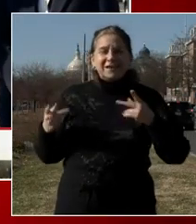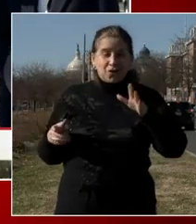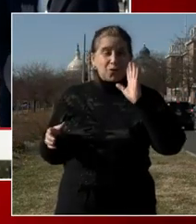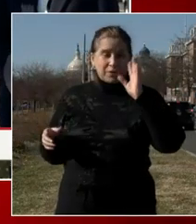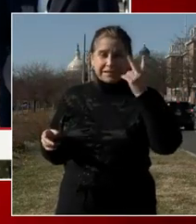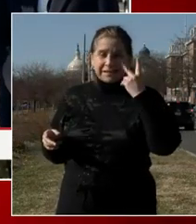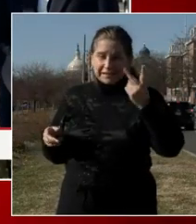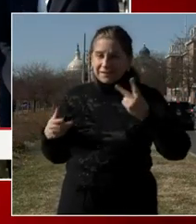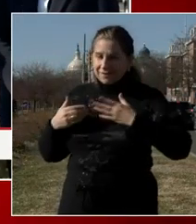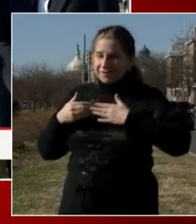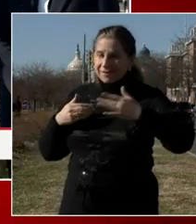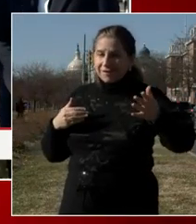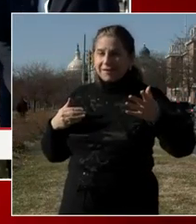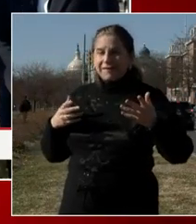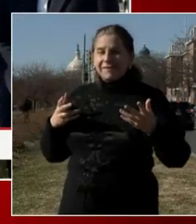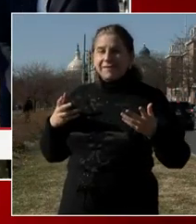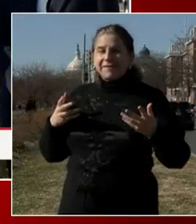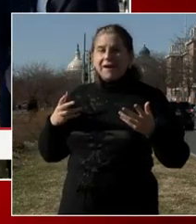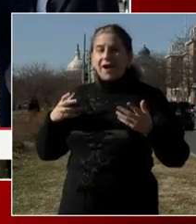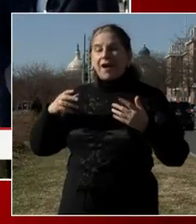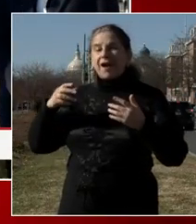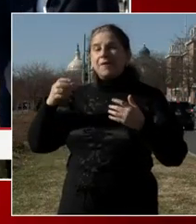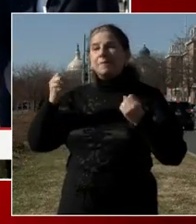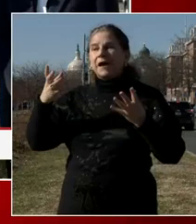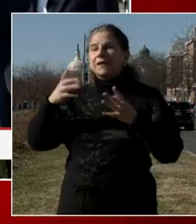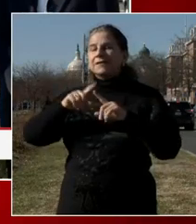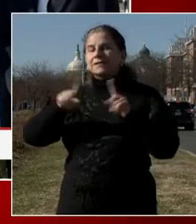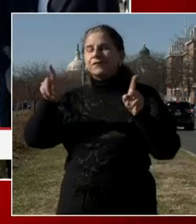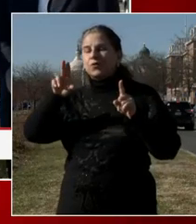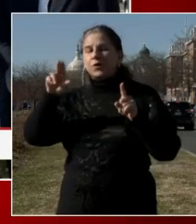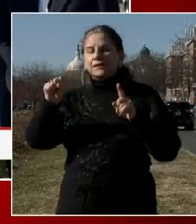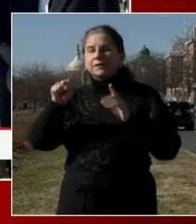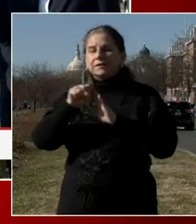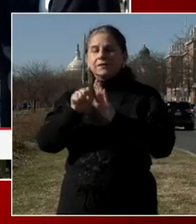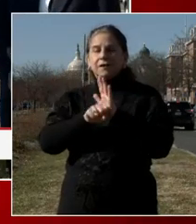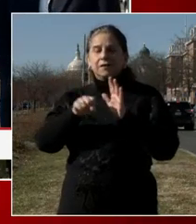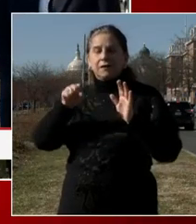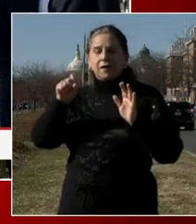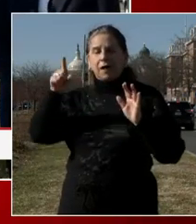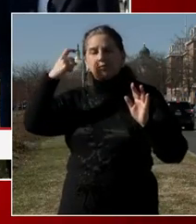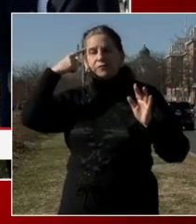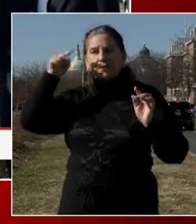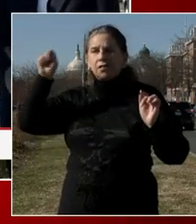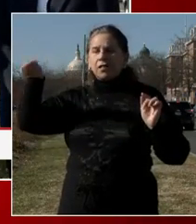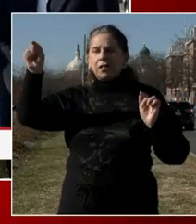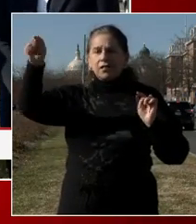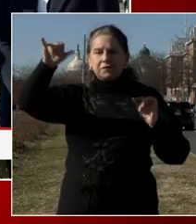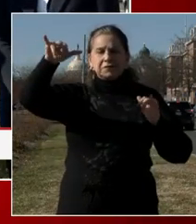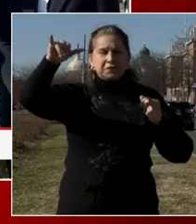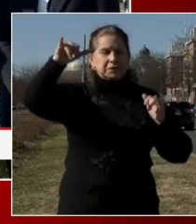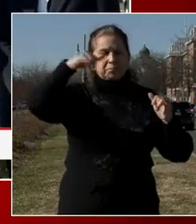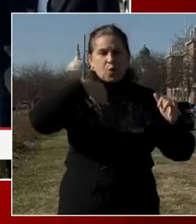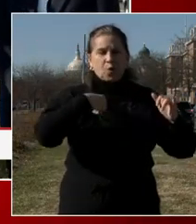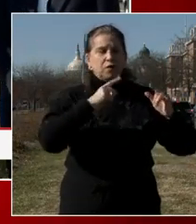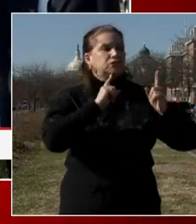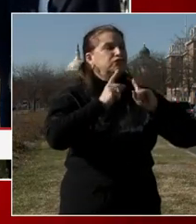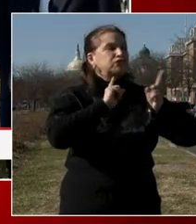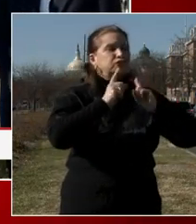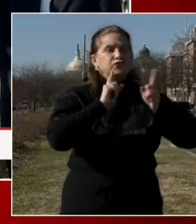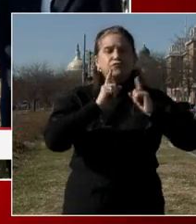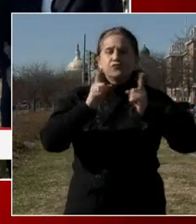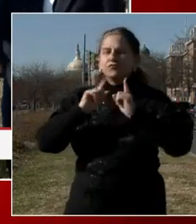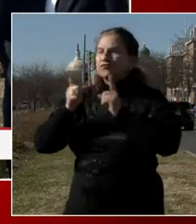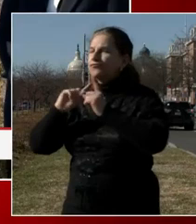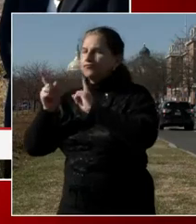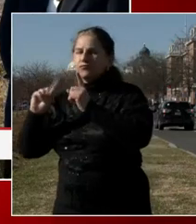in other state capitals around the U.S., which is a reason for concern. And those are the comments that we're getting from our offices. I think